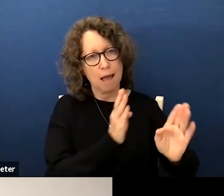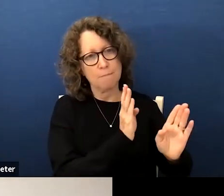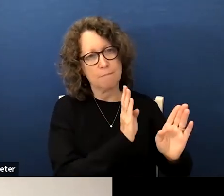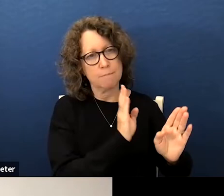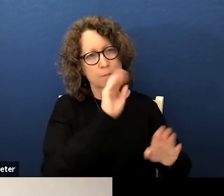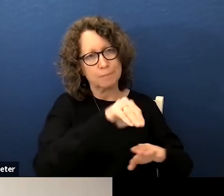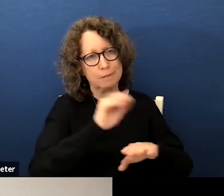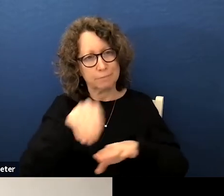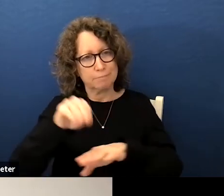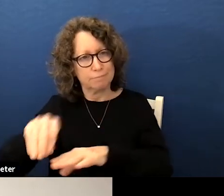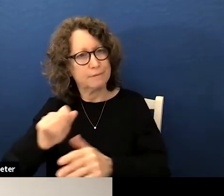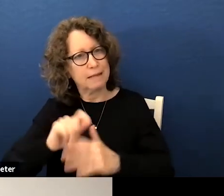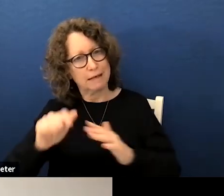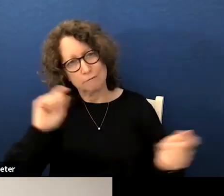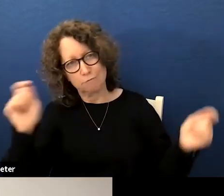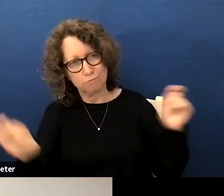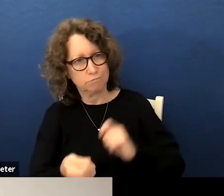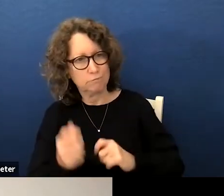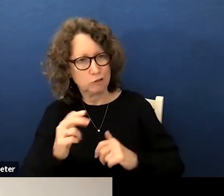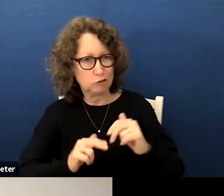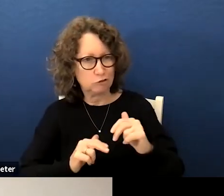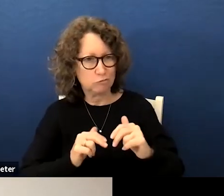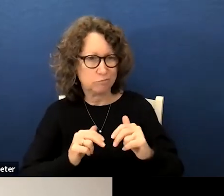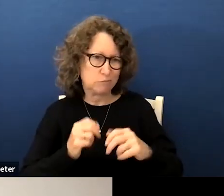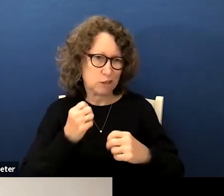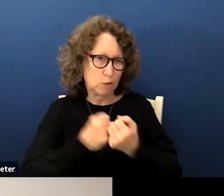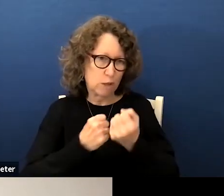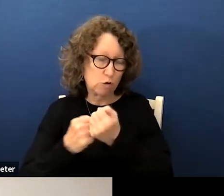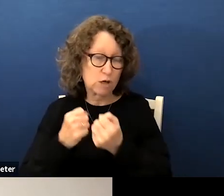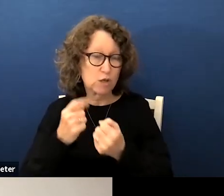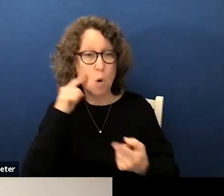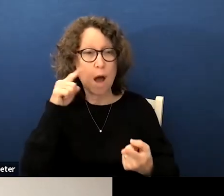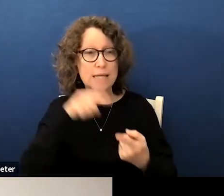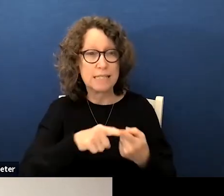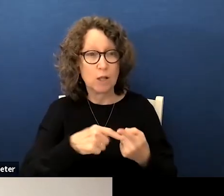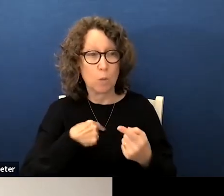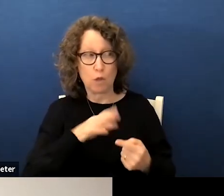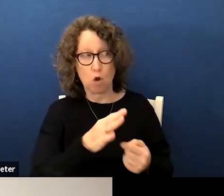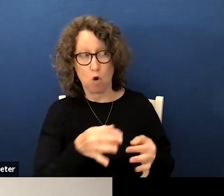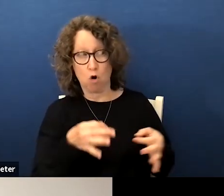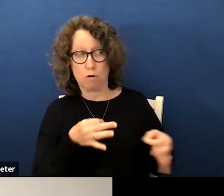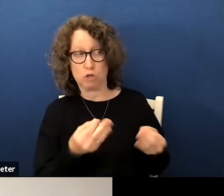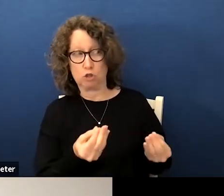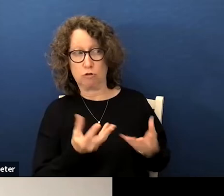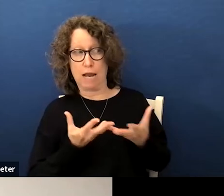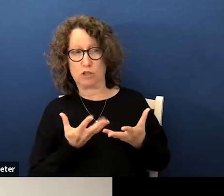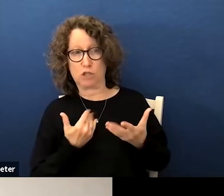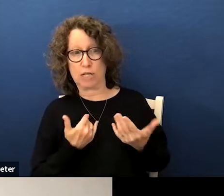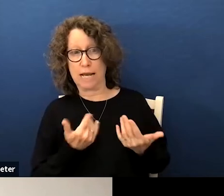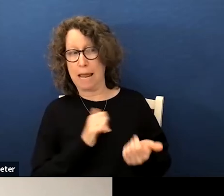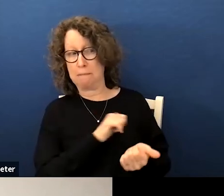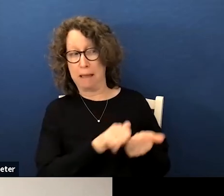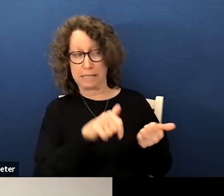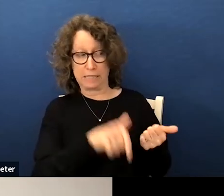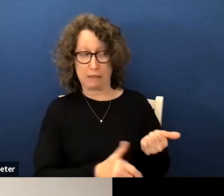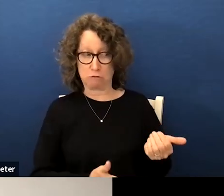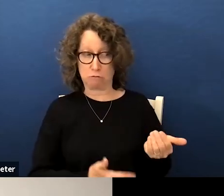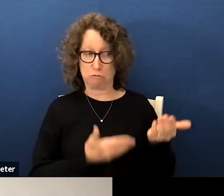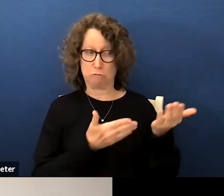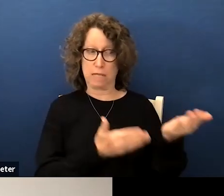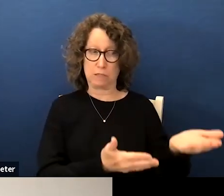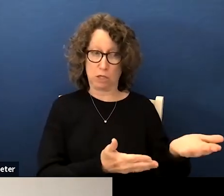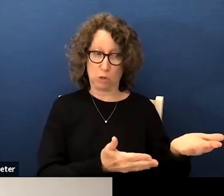any structural changes so until we have the chance with your direction and pending the passing of this resolution